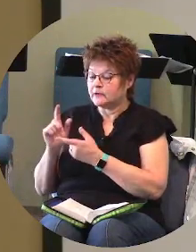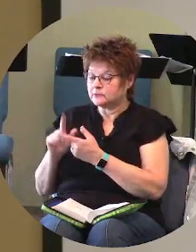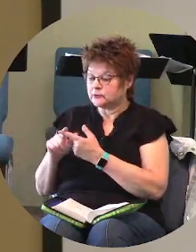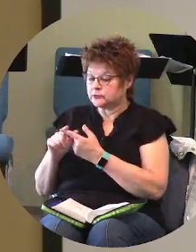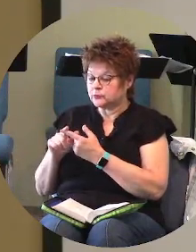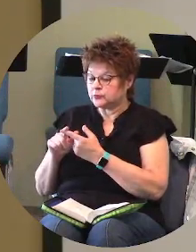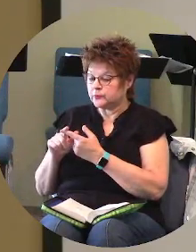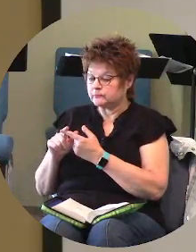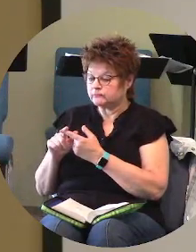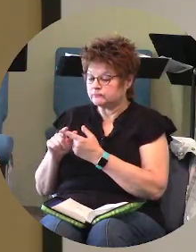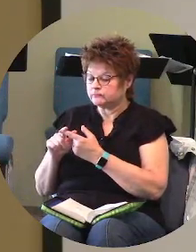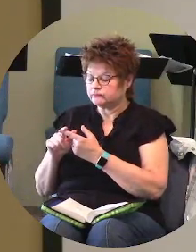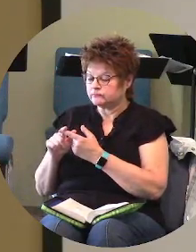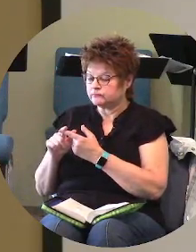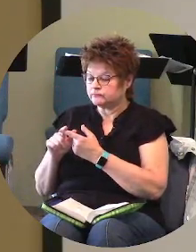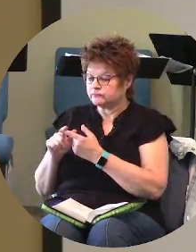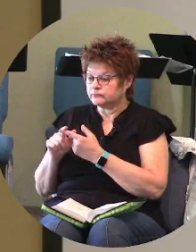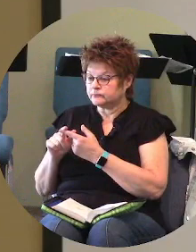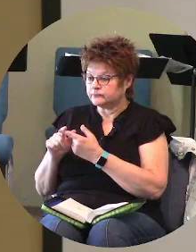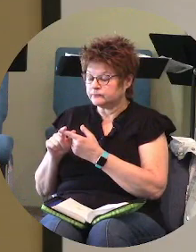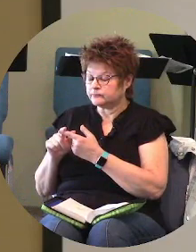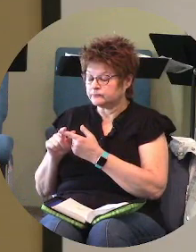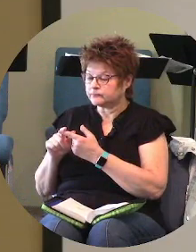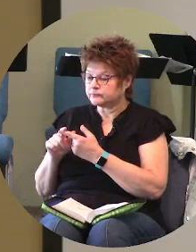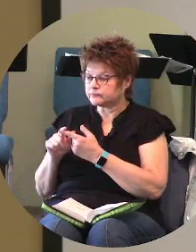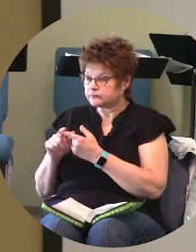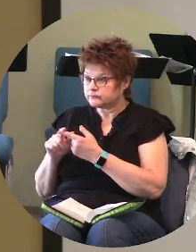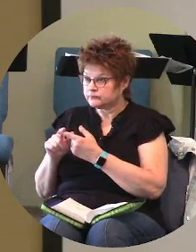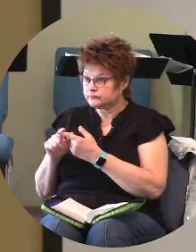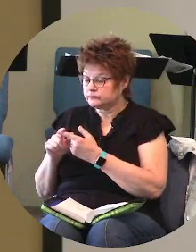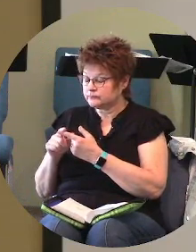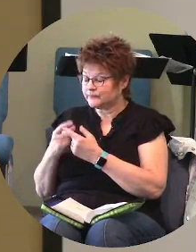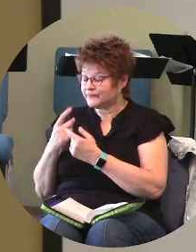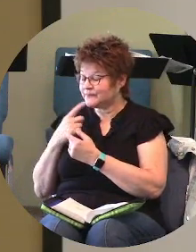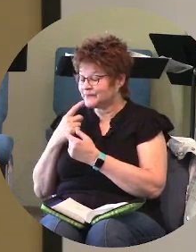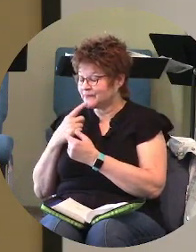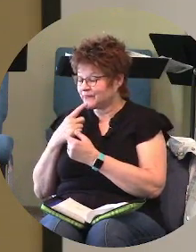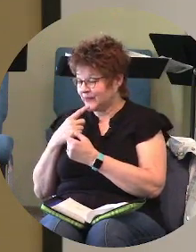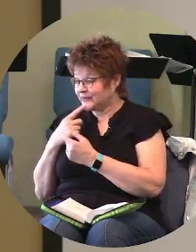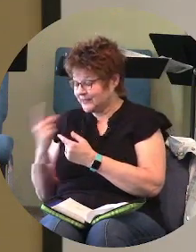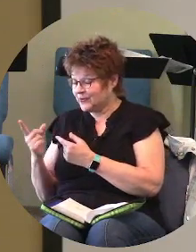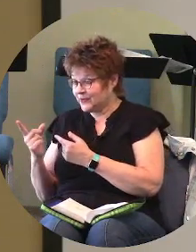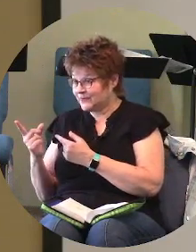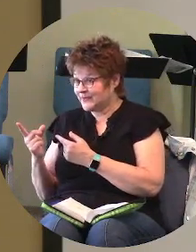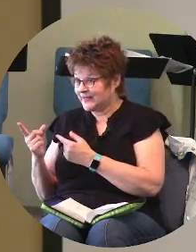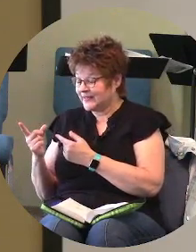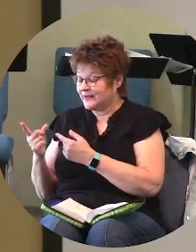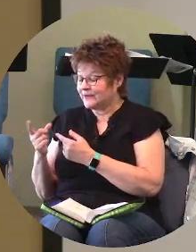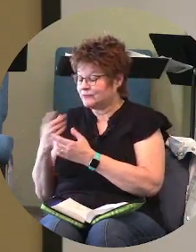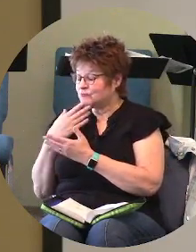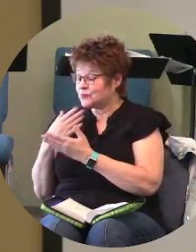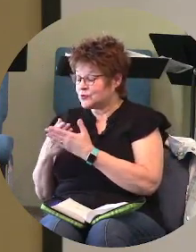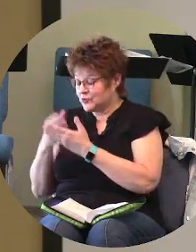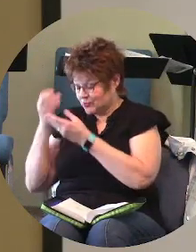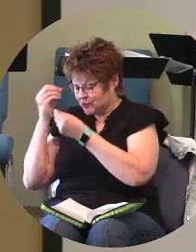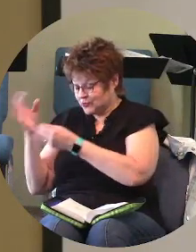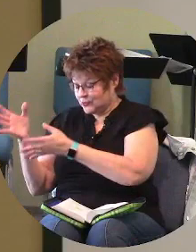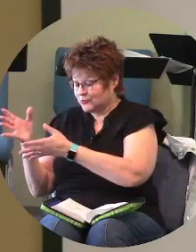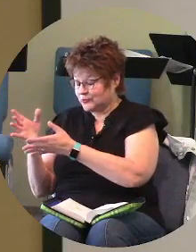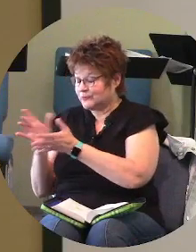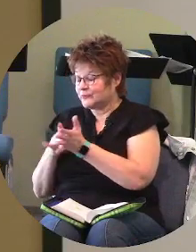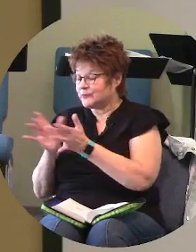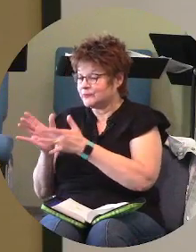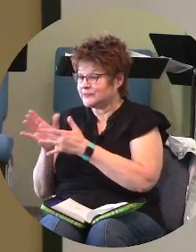infuse their lives with the good news of who jesus is to tell them that that there's someone that loves them enough